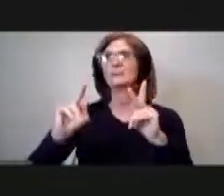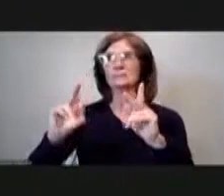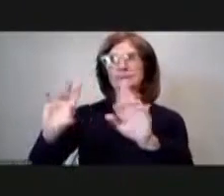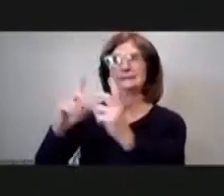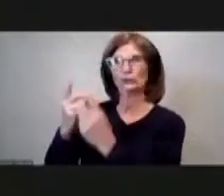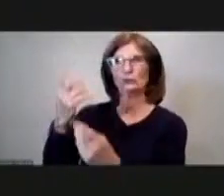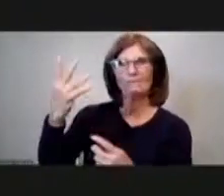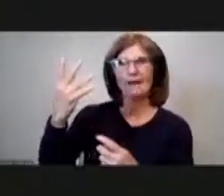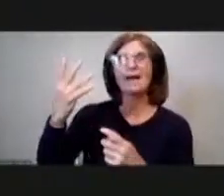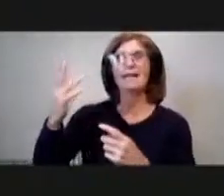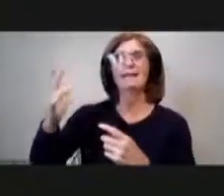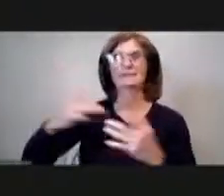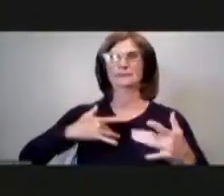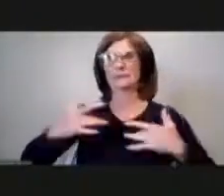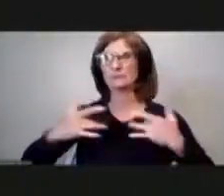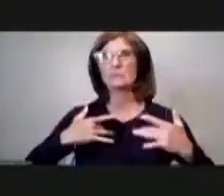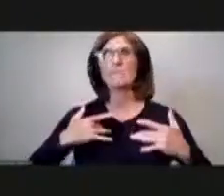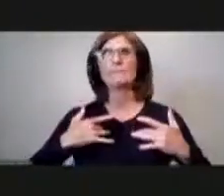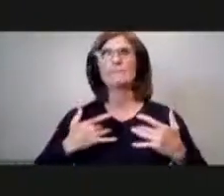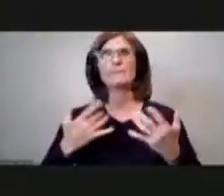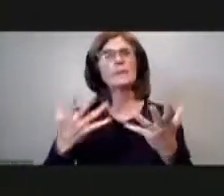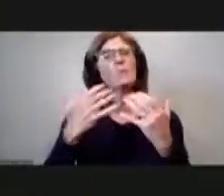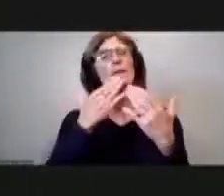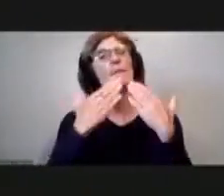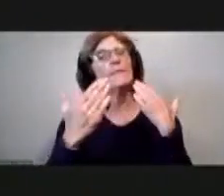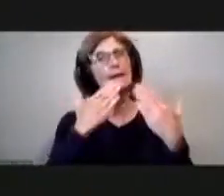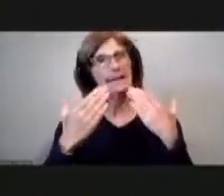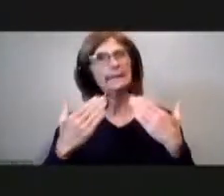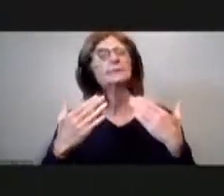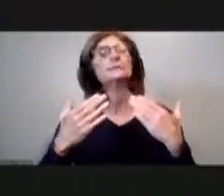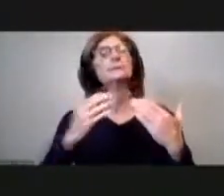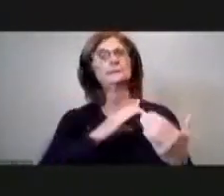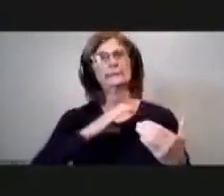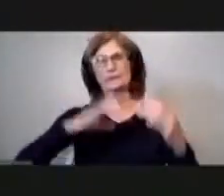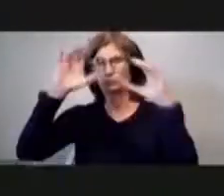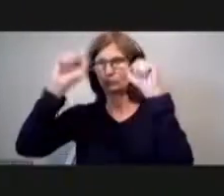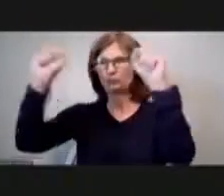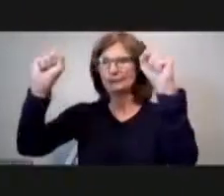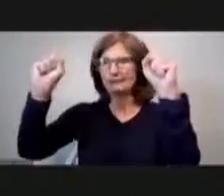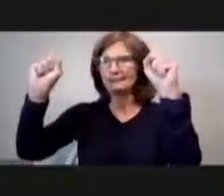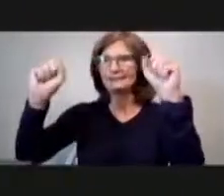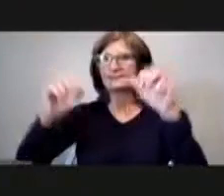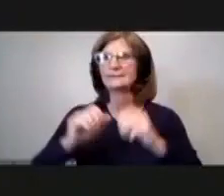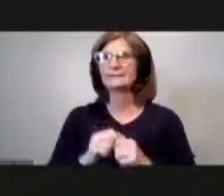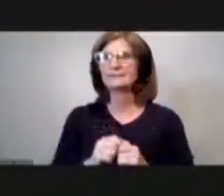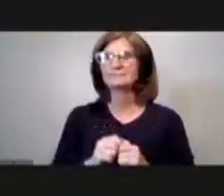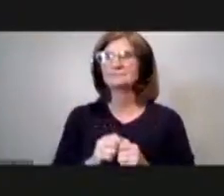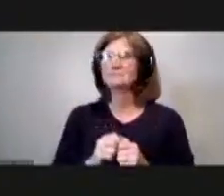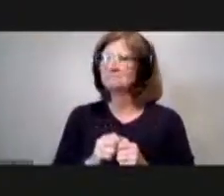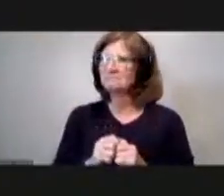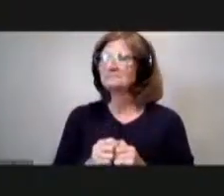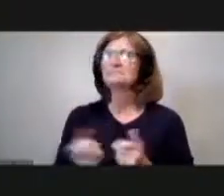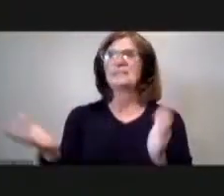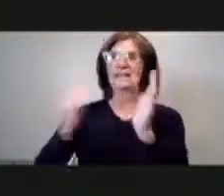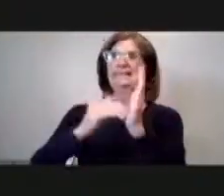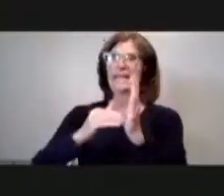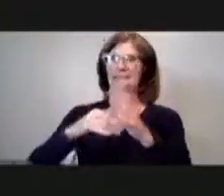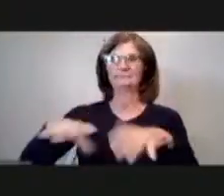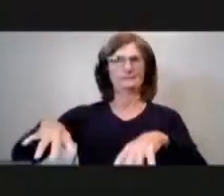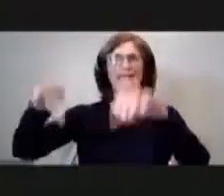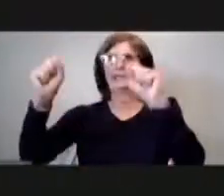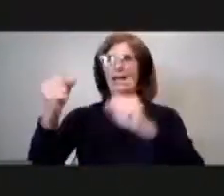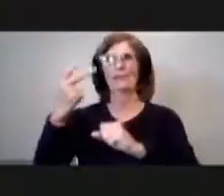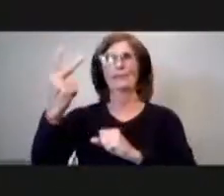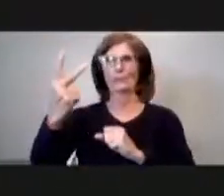moment and on that point i really want to thank council president for doing taking on basically three roles right now